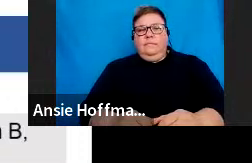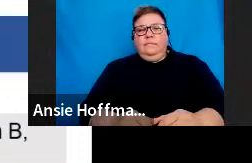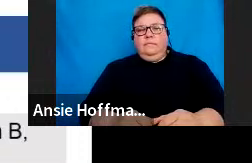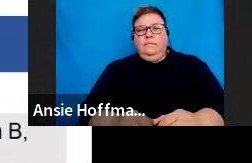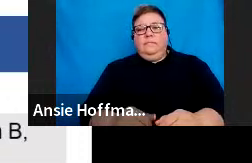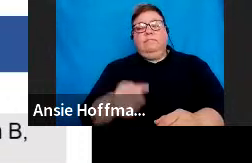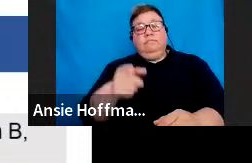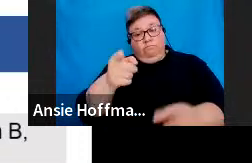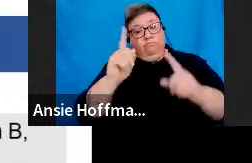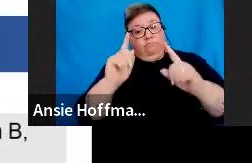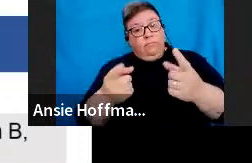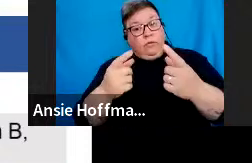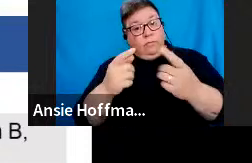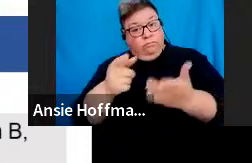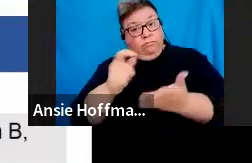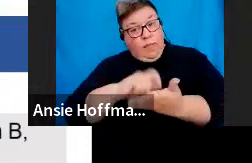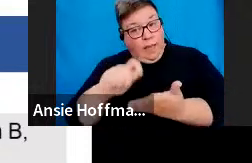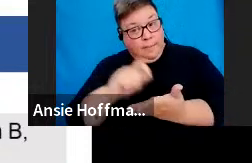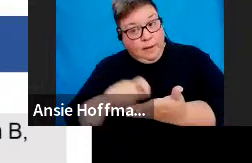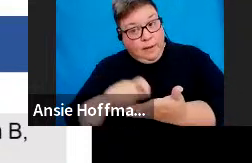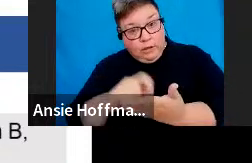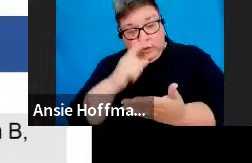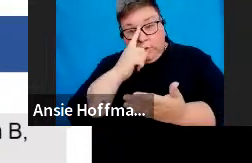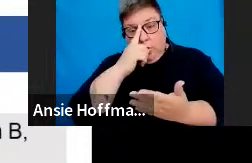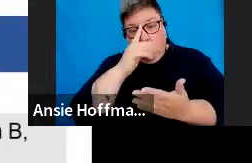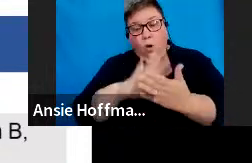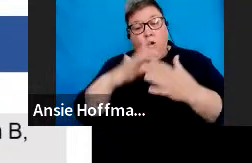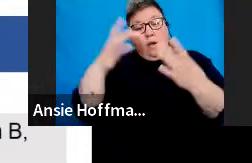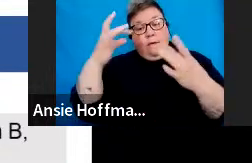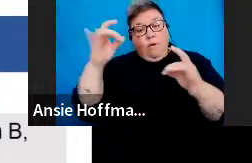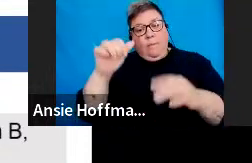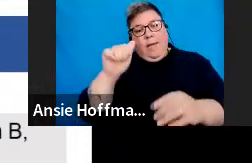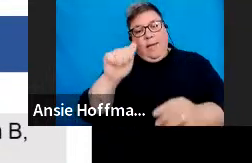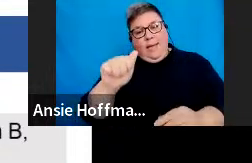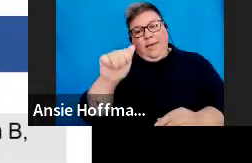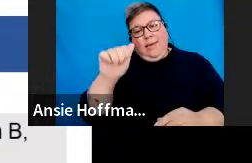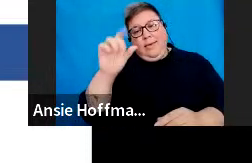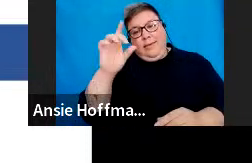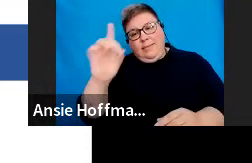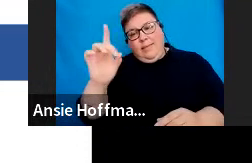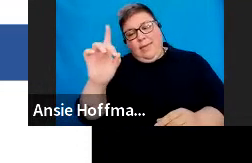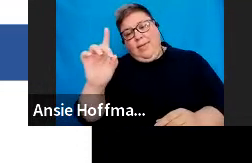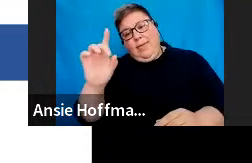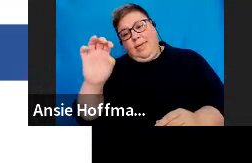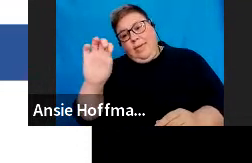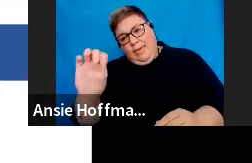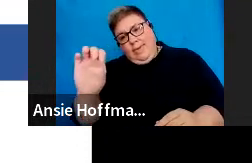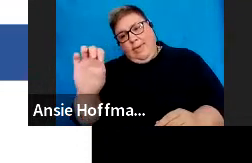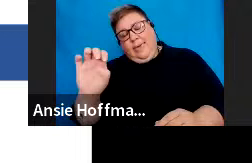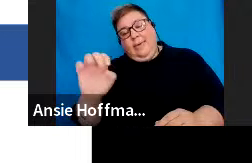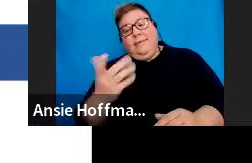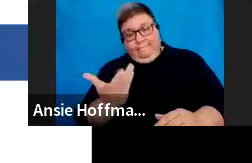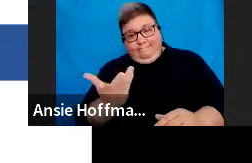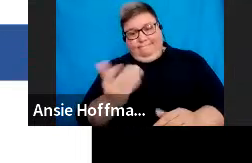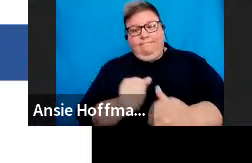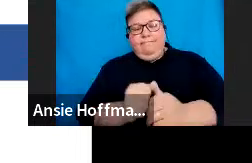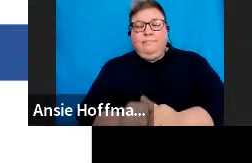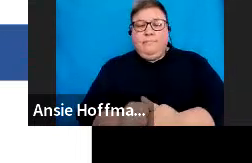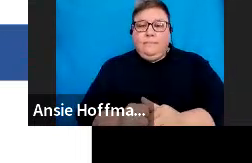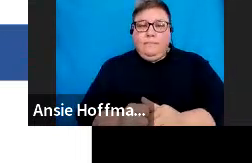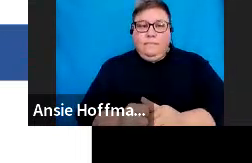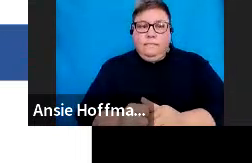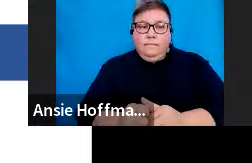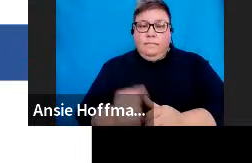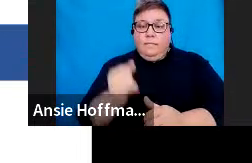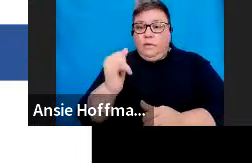or it's on the application form of the form A and D, B, C, and form E. All right, now the recipient